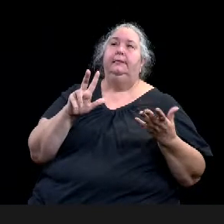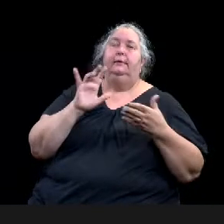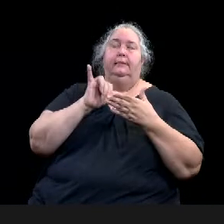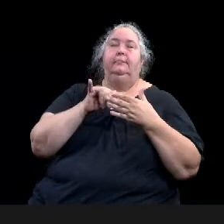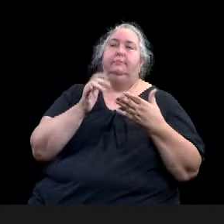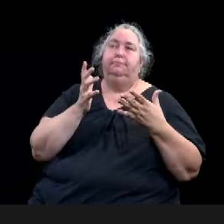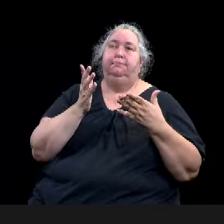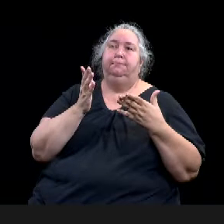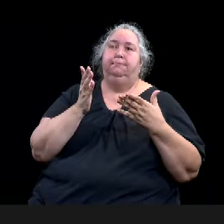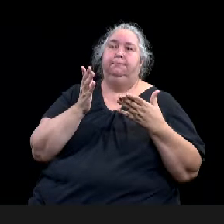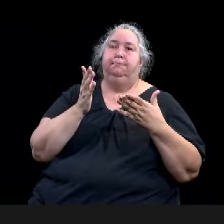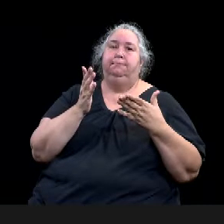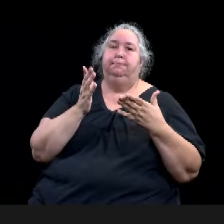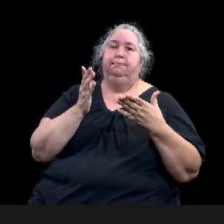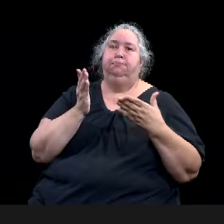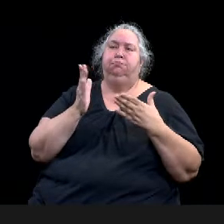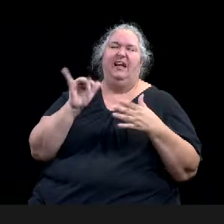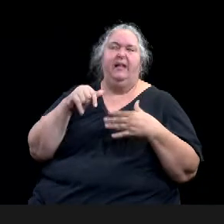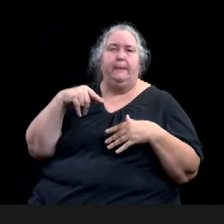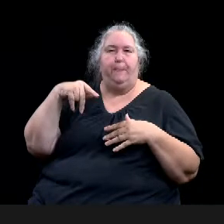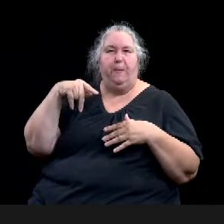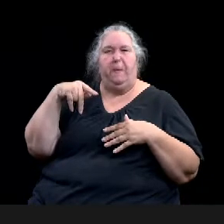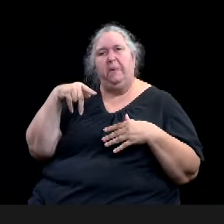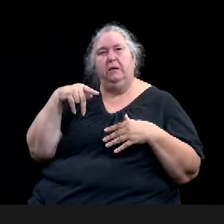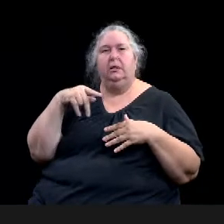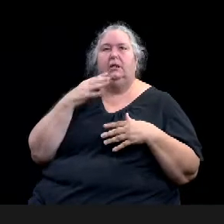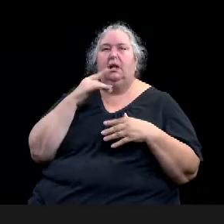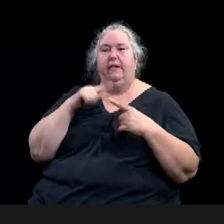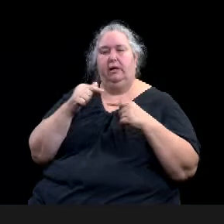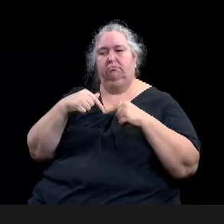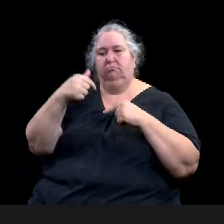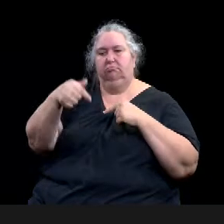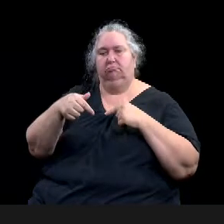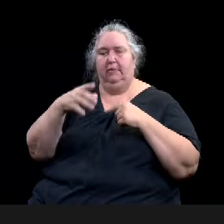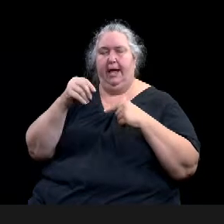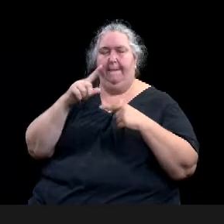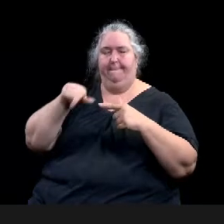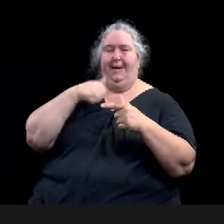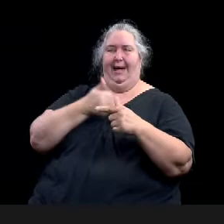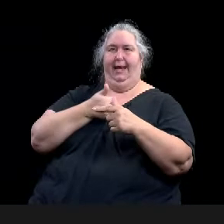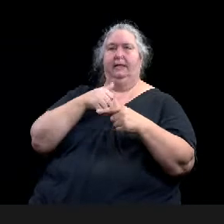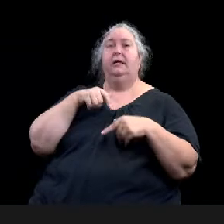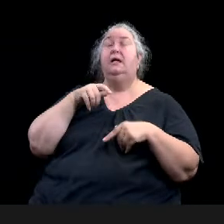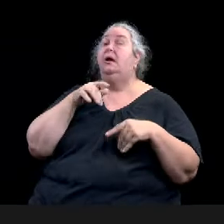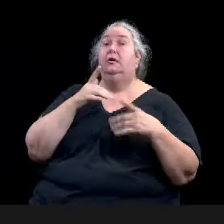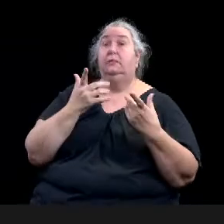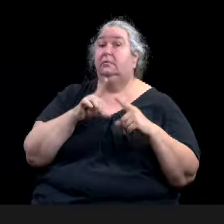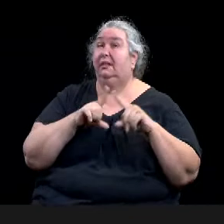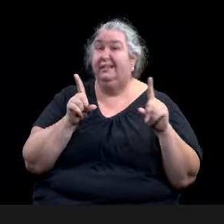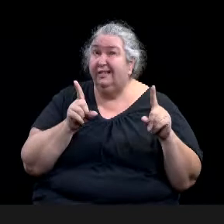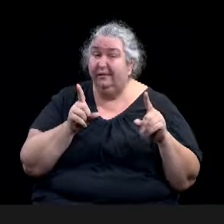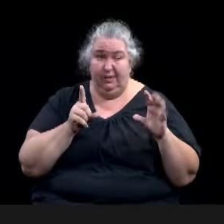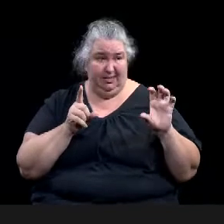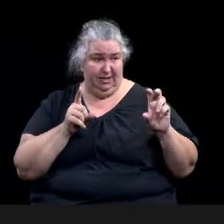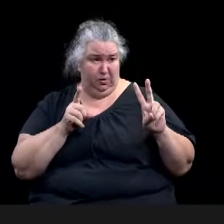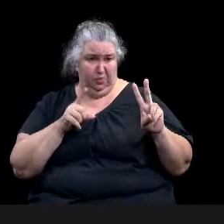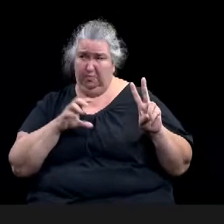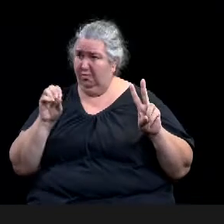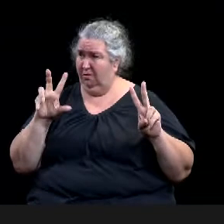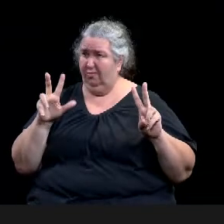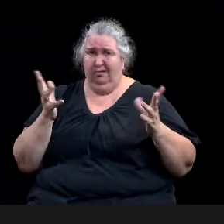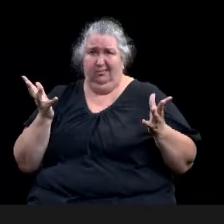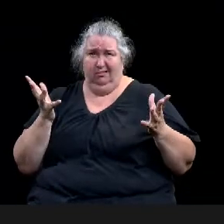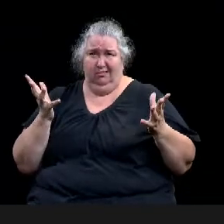differences between C2 and O3, uh, C2 is more of a commercial district where you would have general retail,